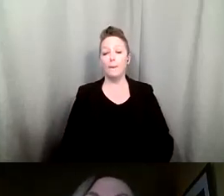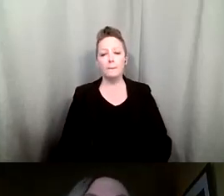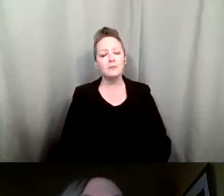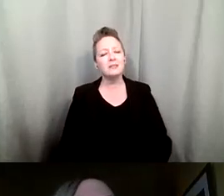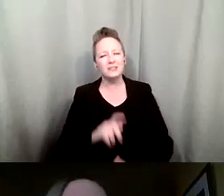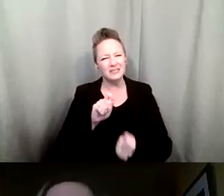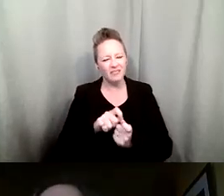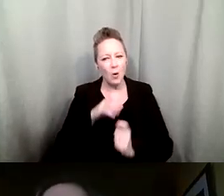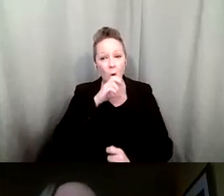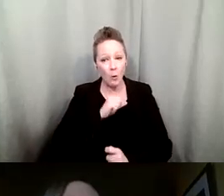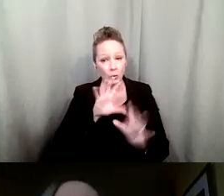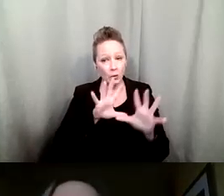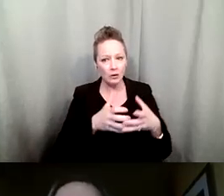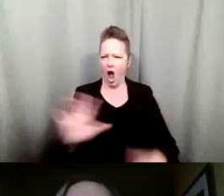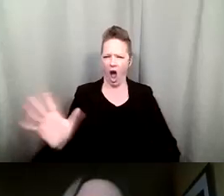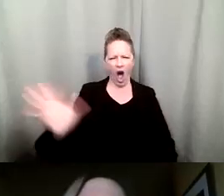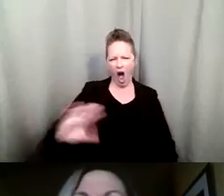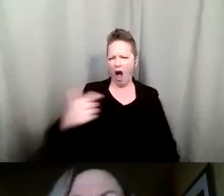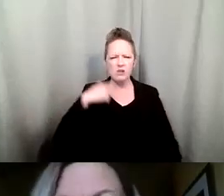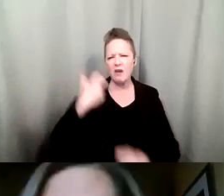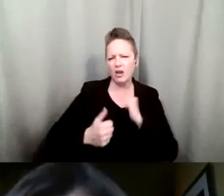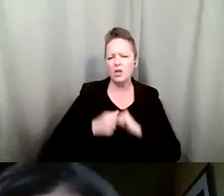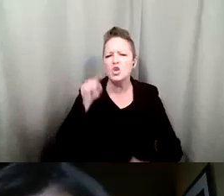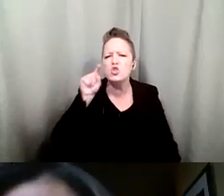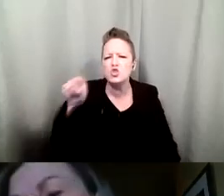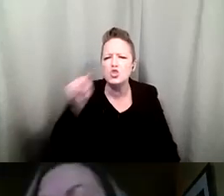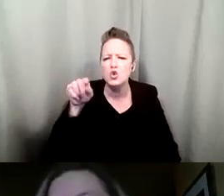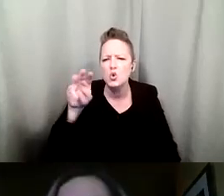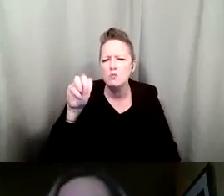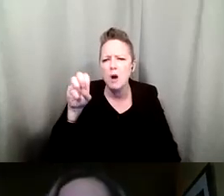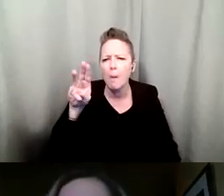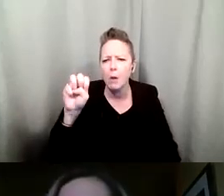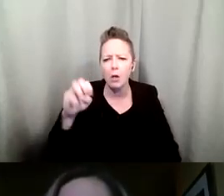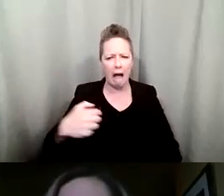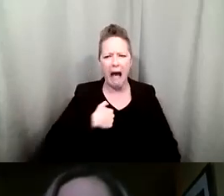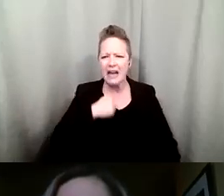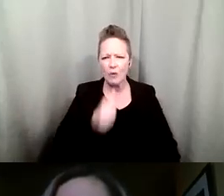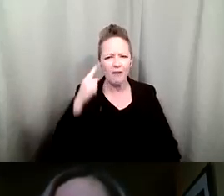they may say oh i don't have hearing loss and they're screaming